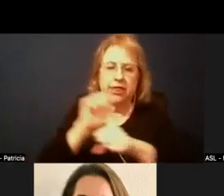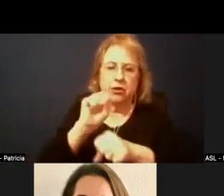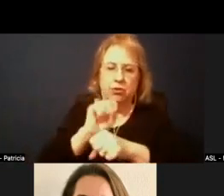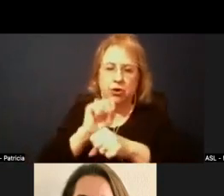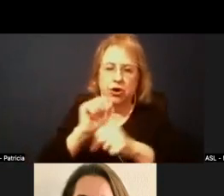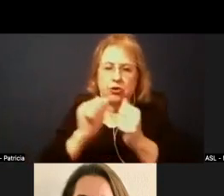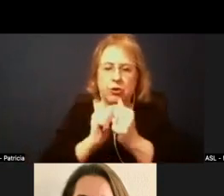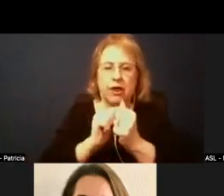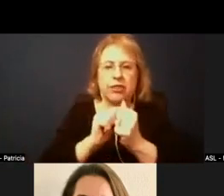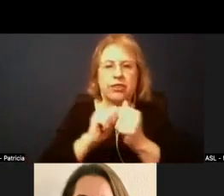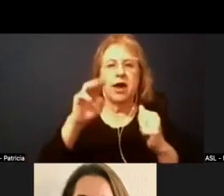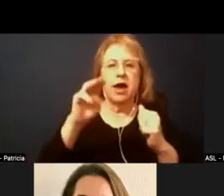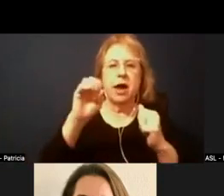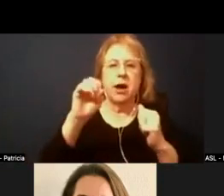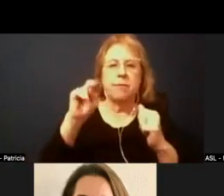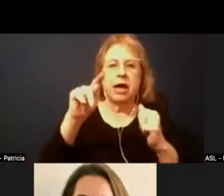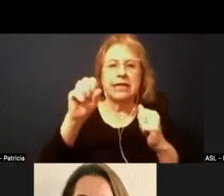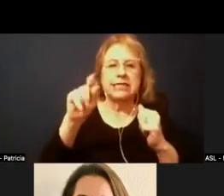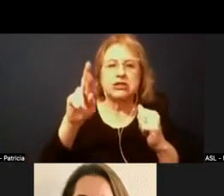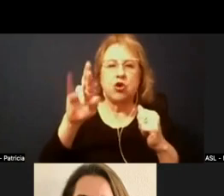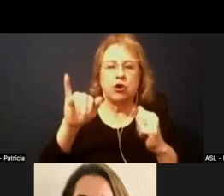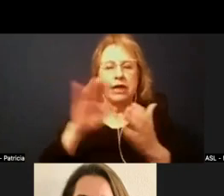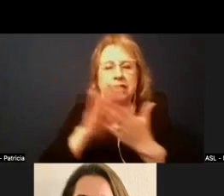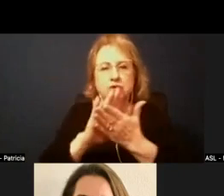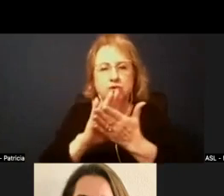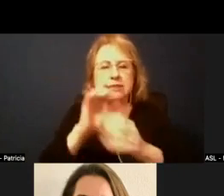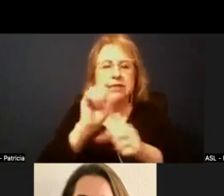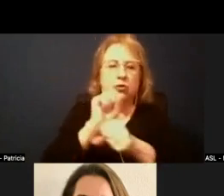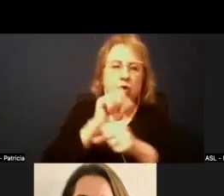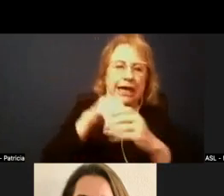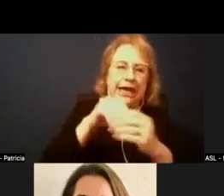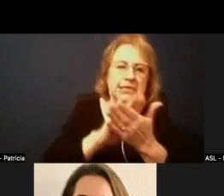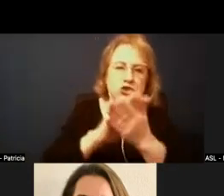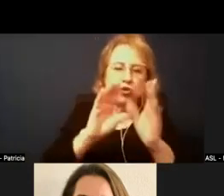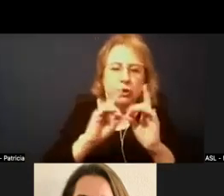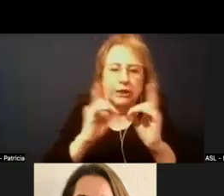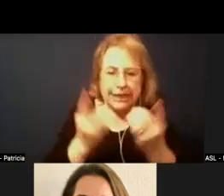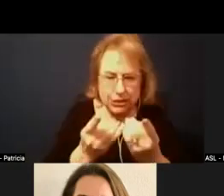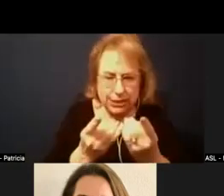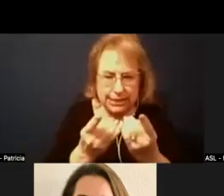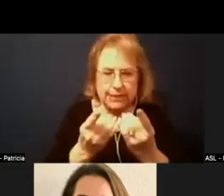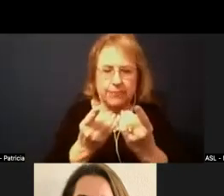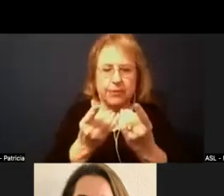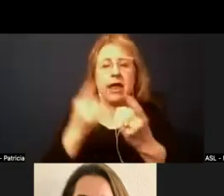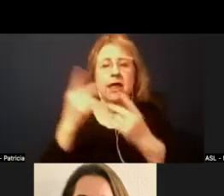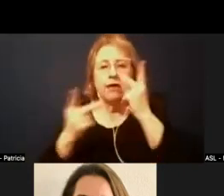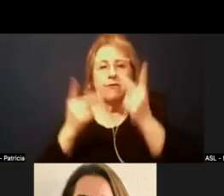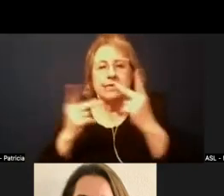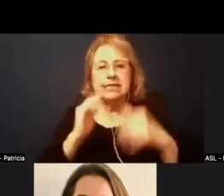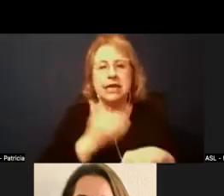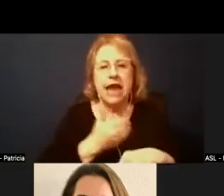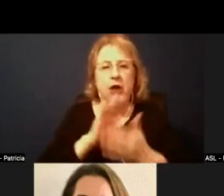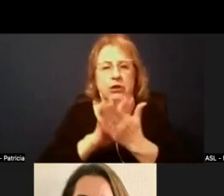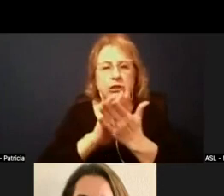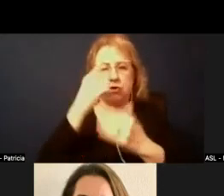Montessori schools that are working in school districts, as opposed to private schools, so they wear that extra lens. They visited our school for three days.